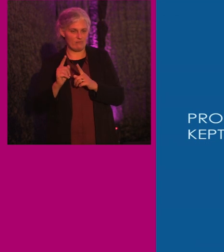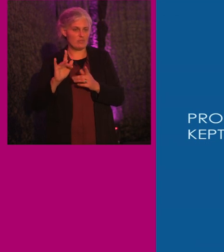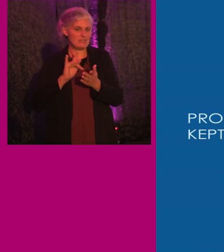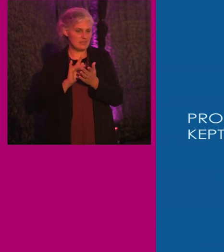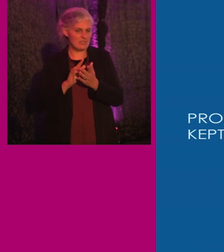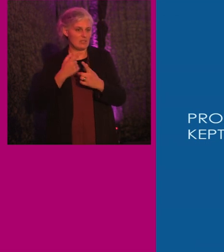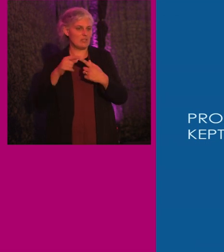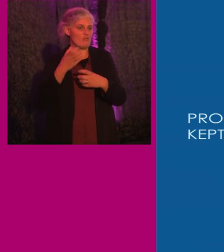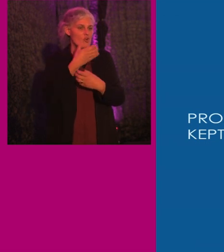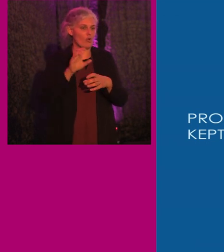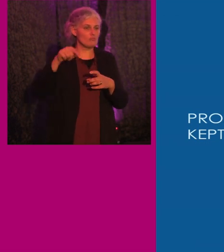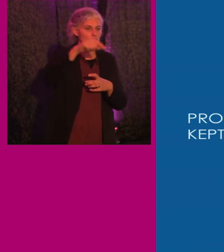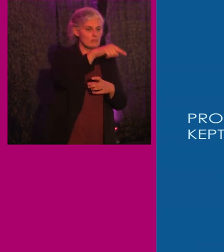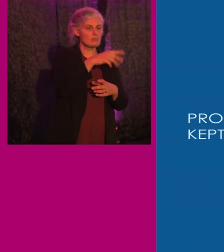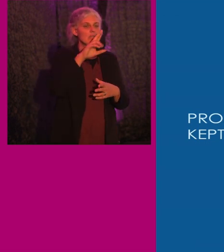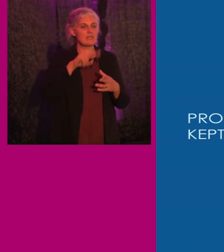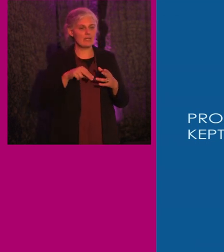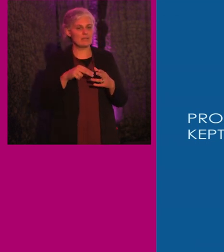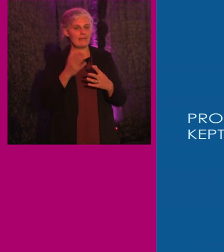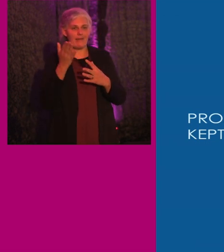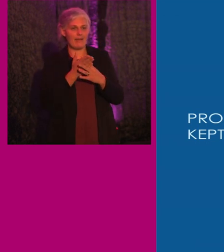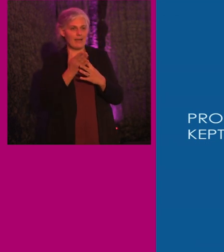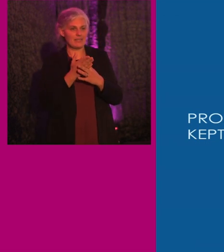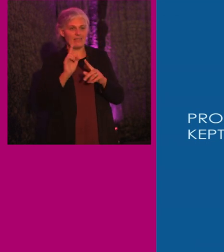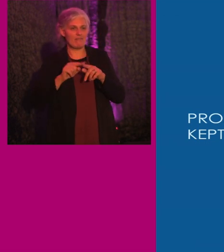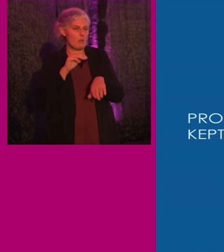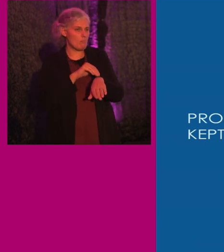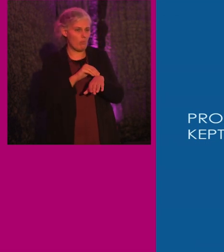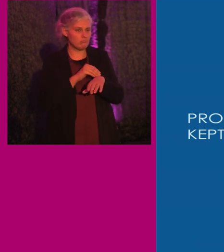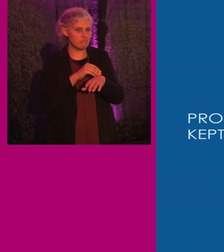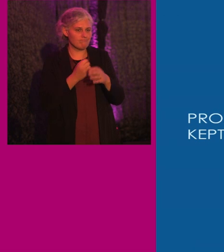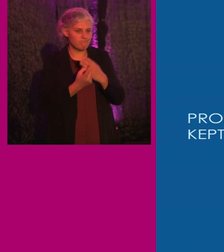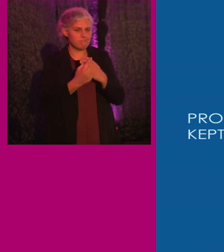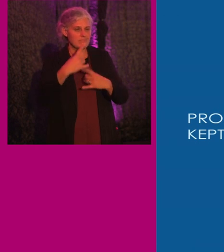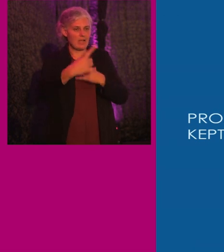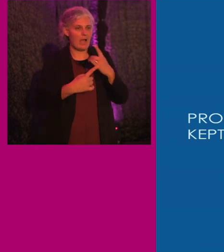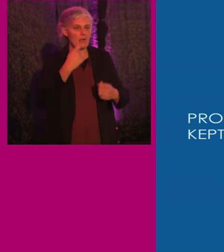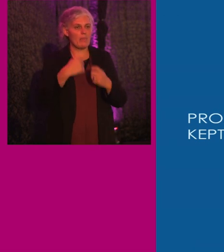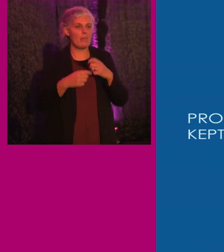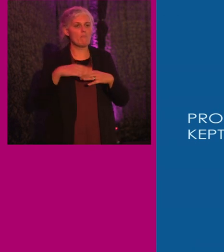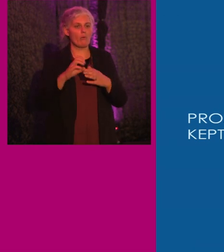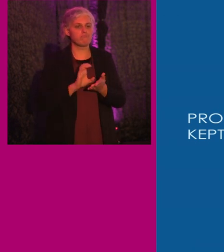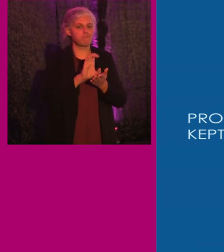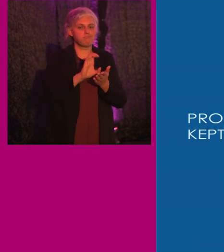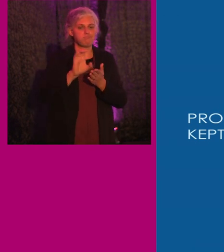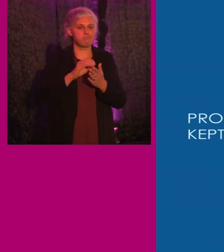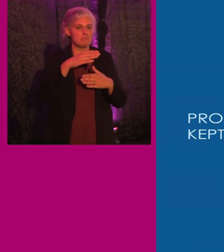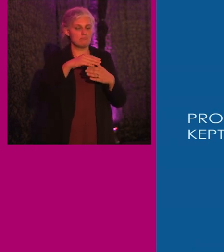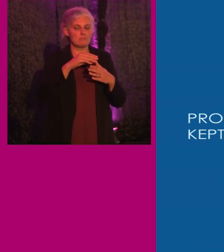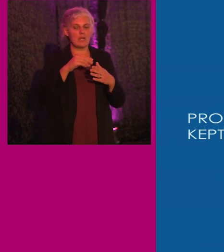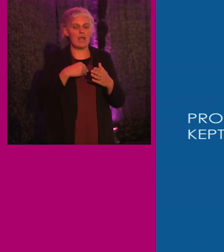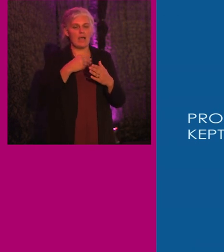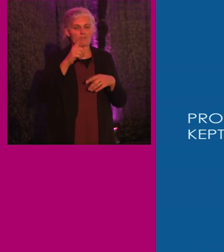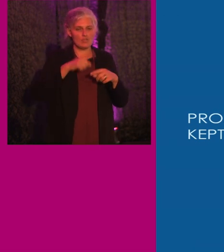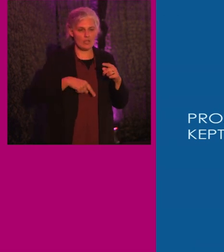action lawsuits over sidewalk and curb ramp access issues have been settled in Baltimore, New York, Philadelphia, Chicago,